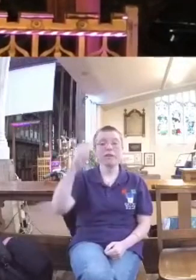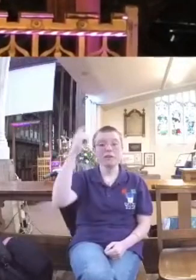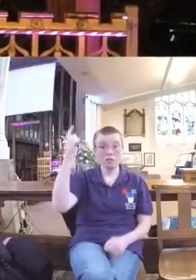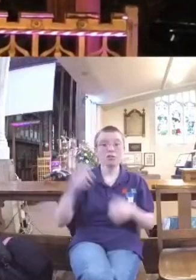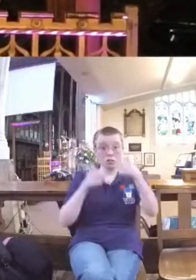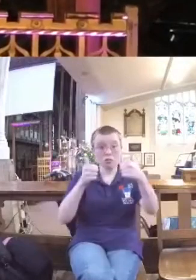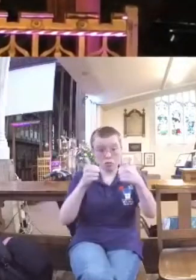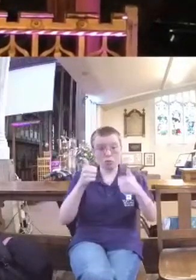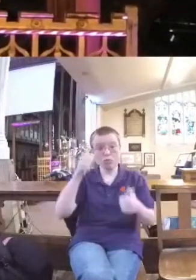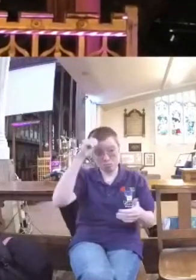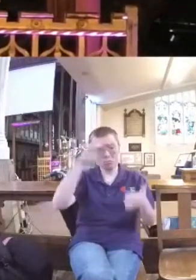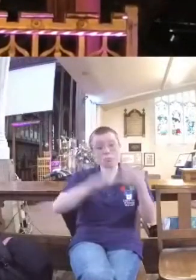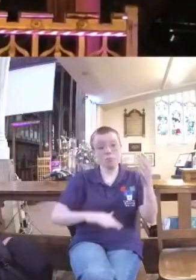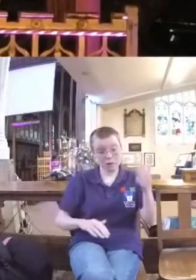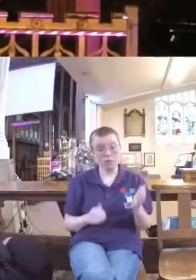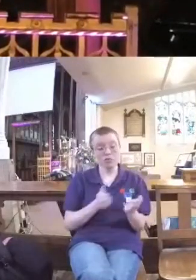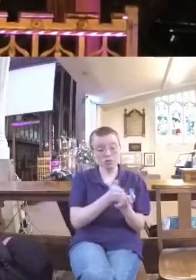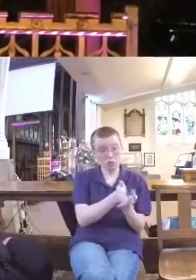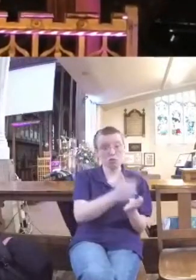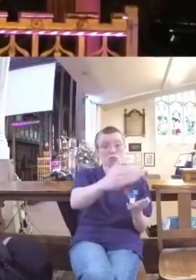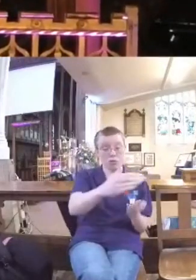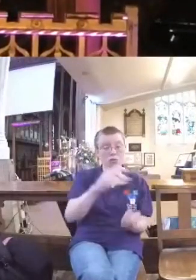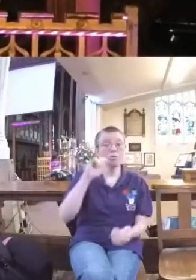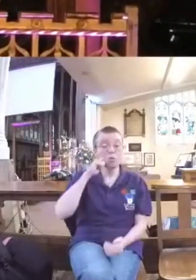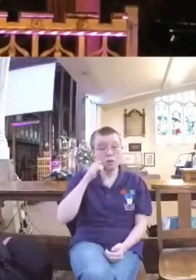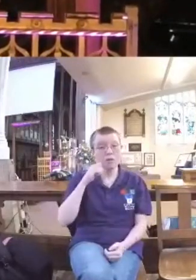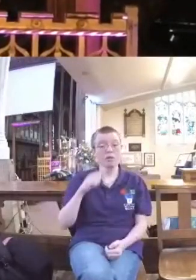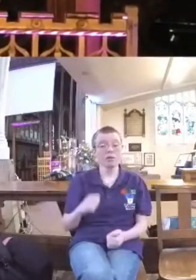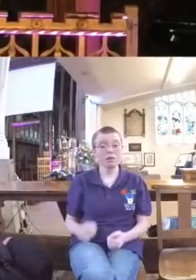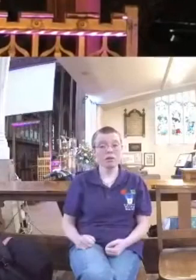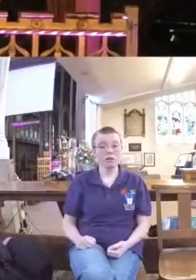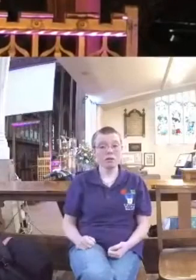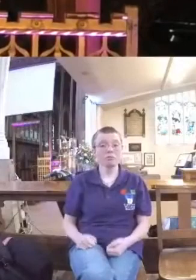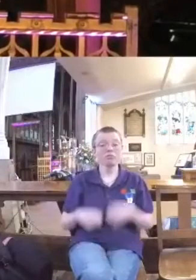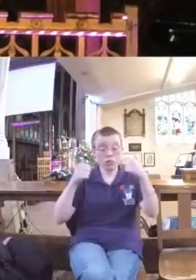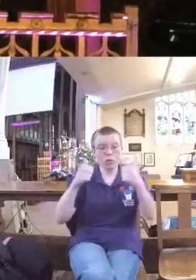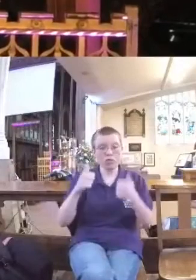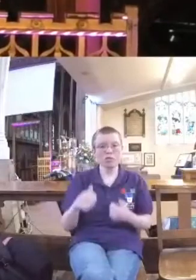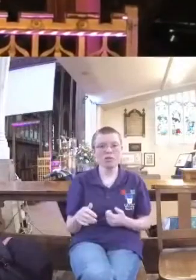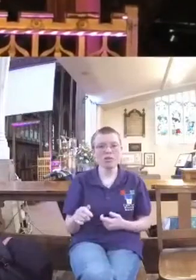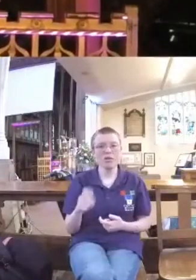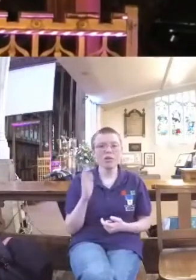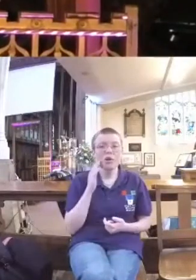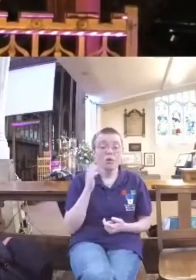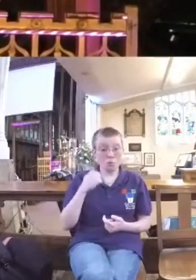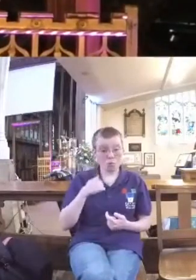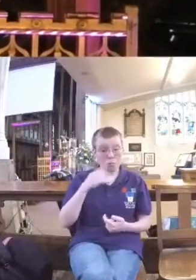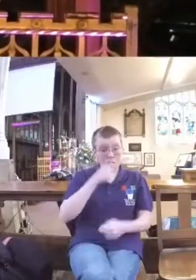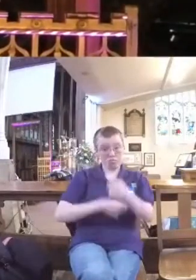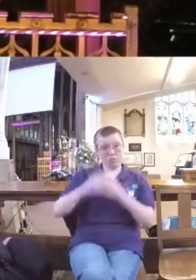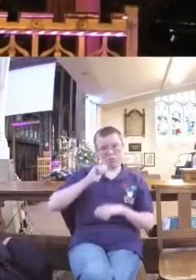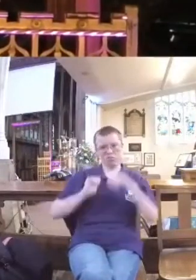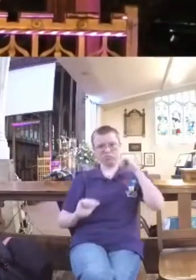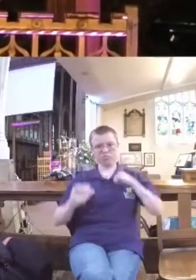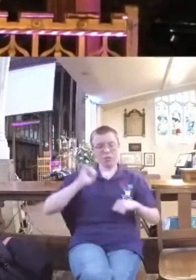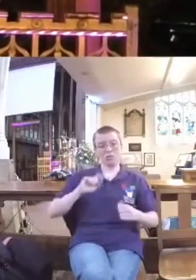goodness throughout. And it is well with our souls. When we become proud, we rely